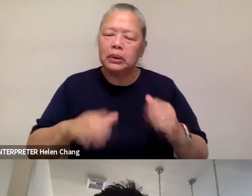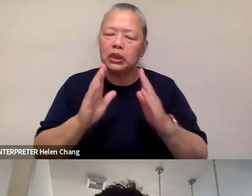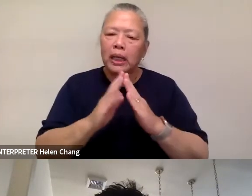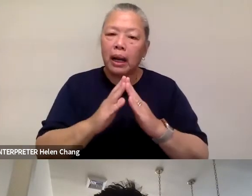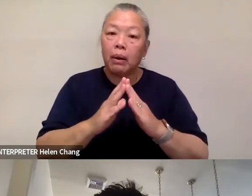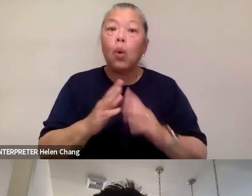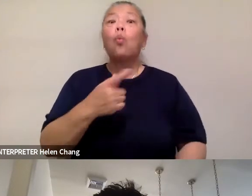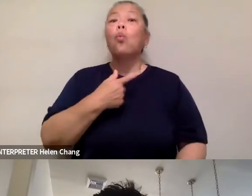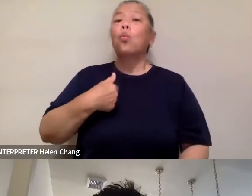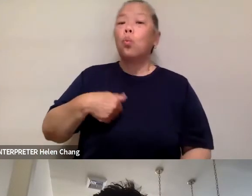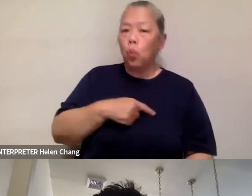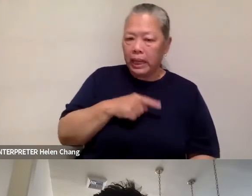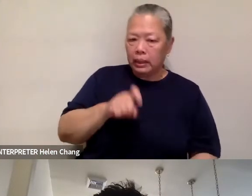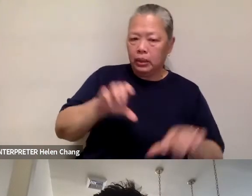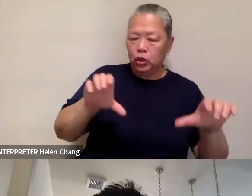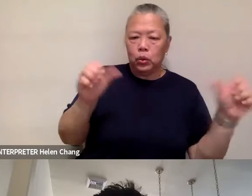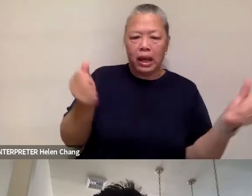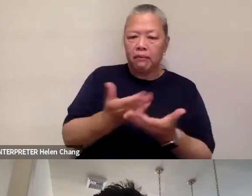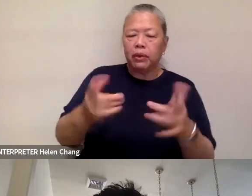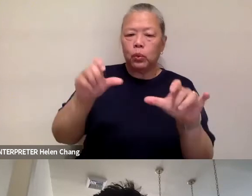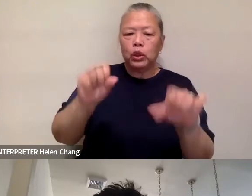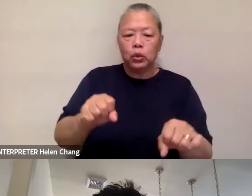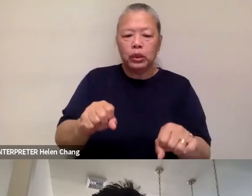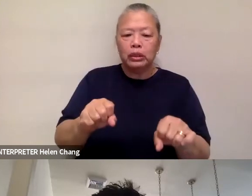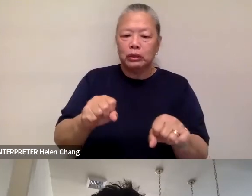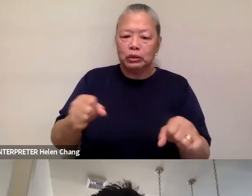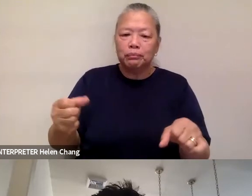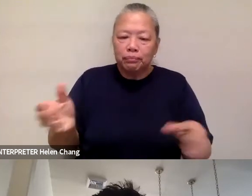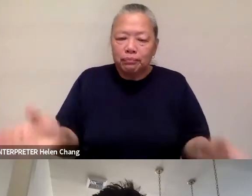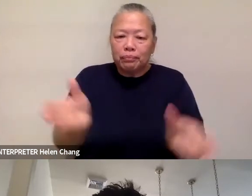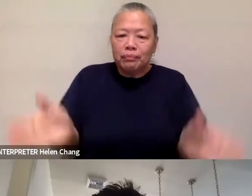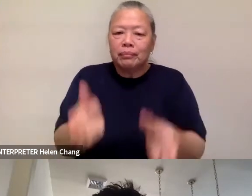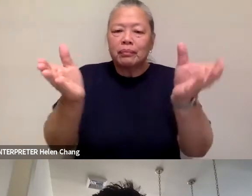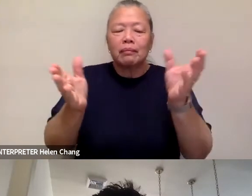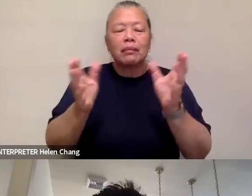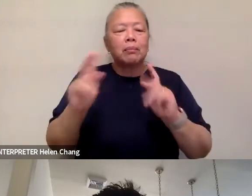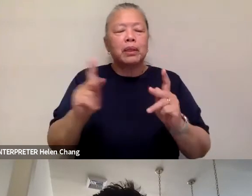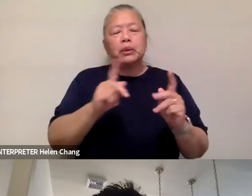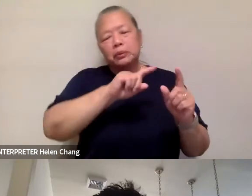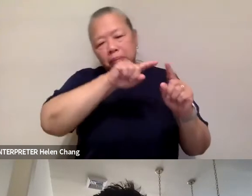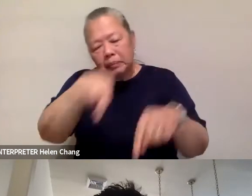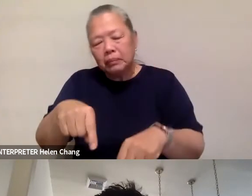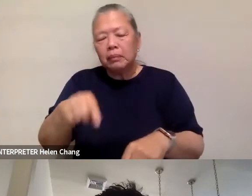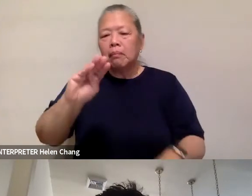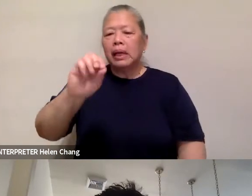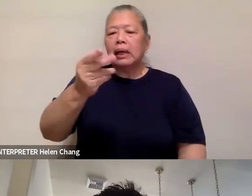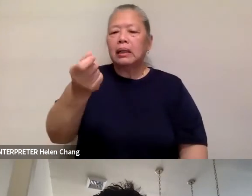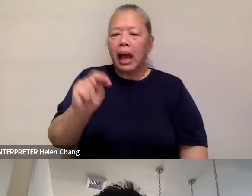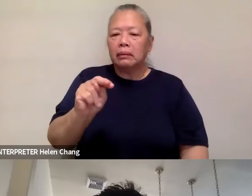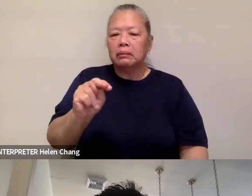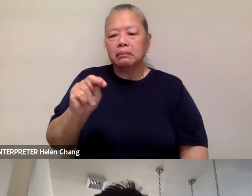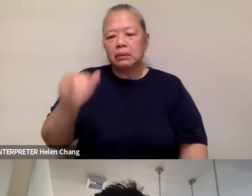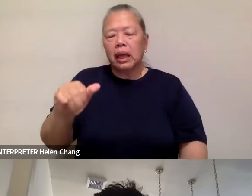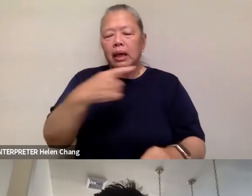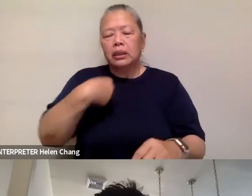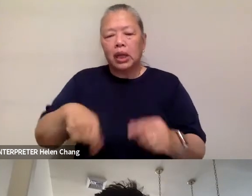that we could to get any amount of foot traffic into Manhattan's Chinatown. And I saw what was happening in San Francisco's